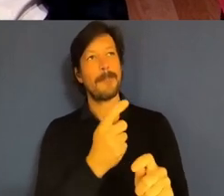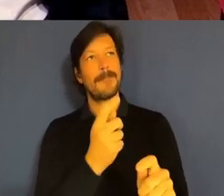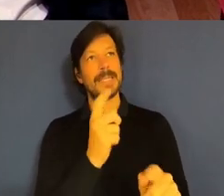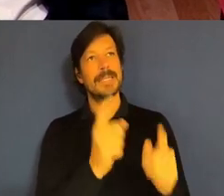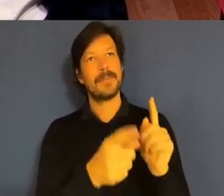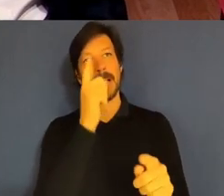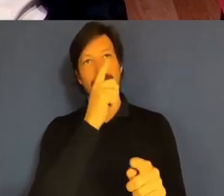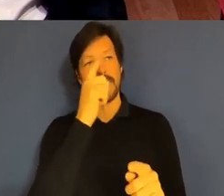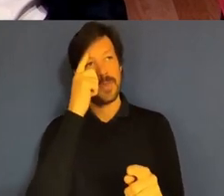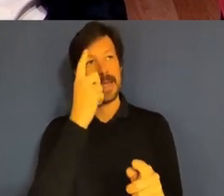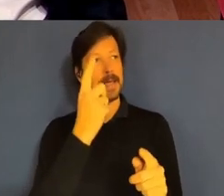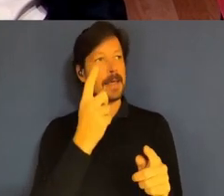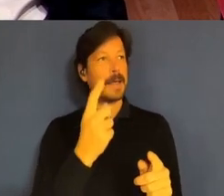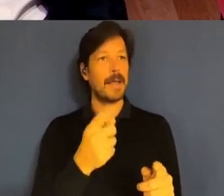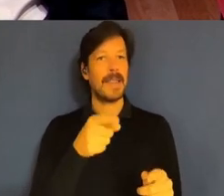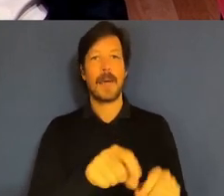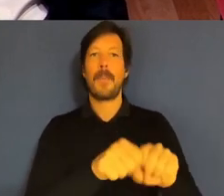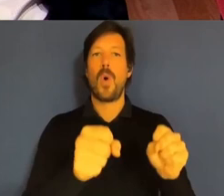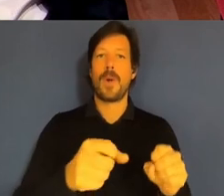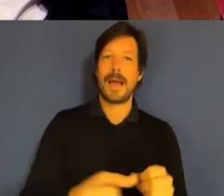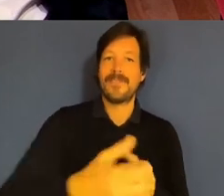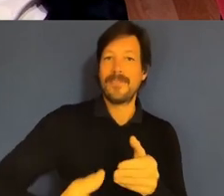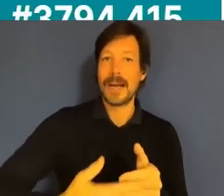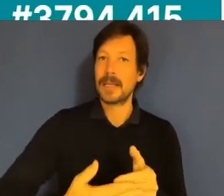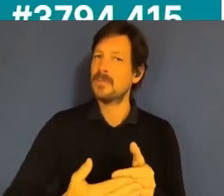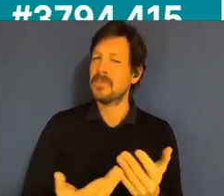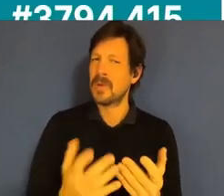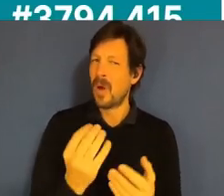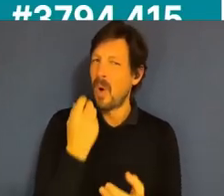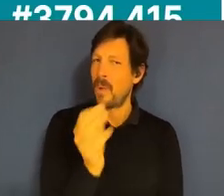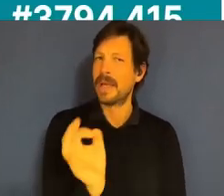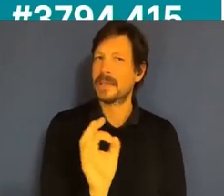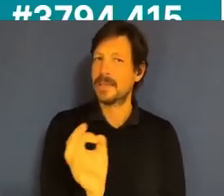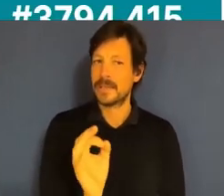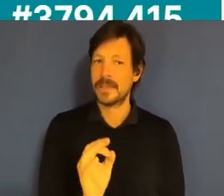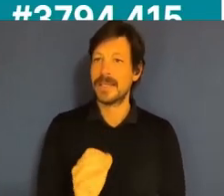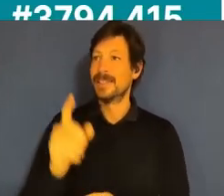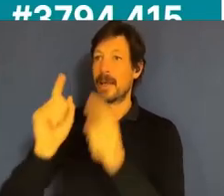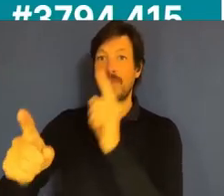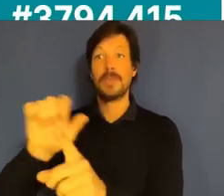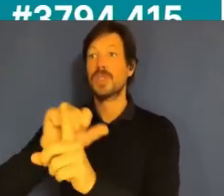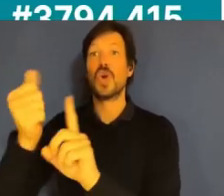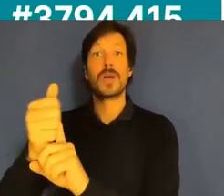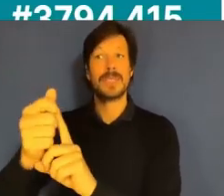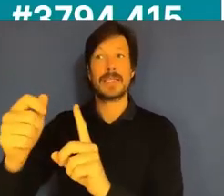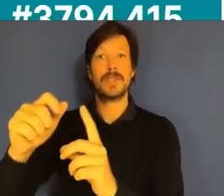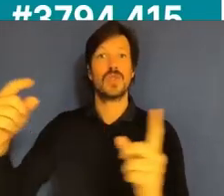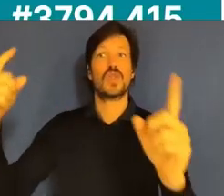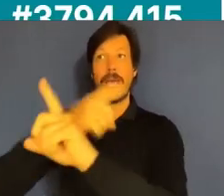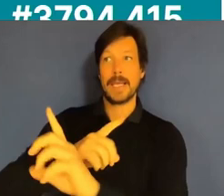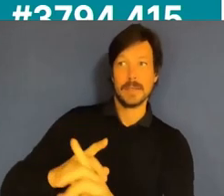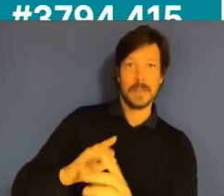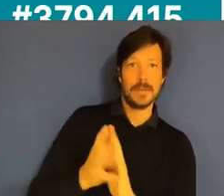we need to fix something. That's not always the case. Sometimes we're responding to changing circumstances around us and we're evolving through